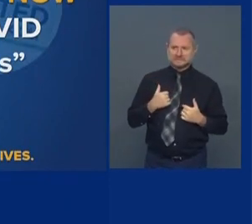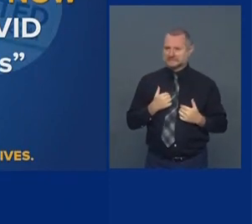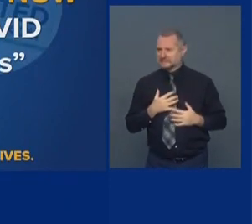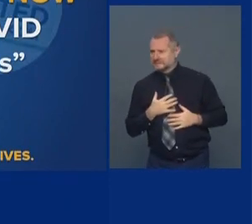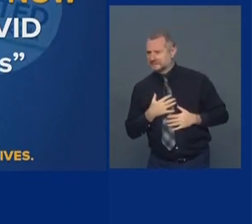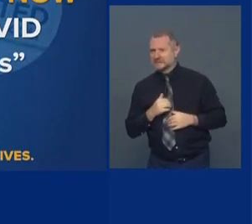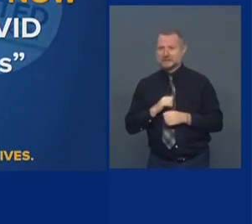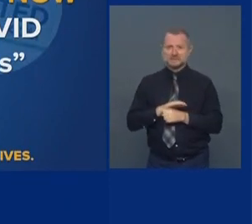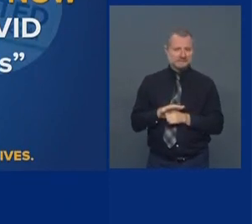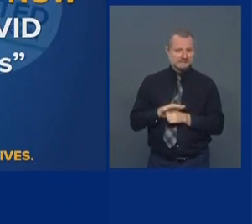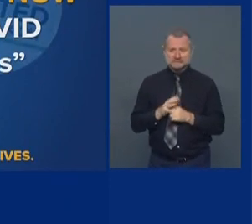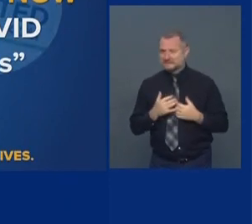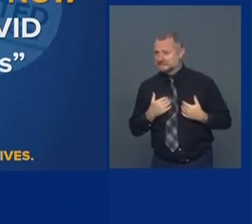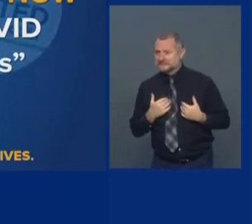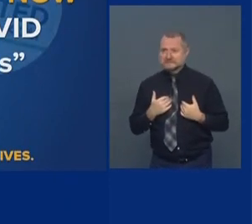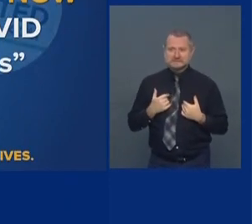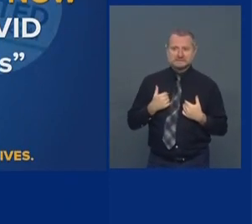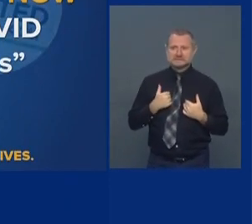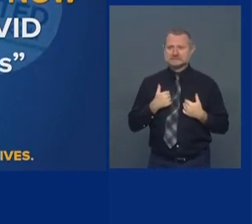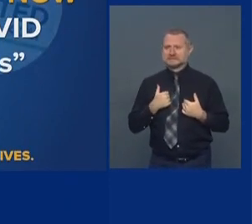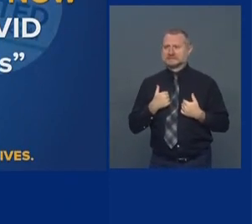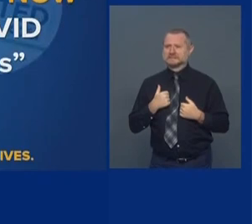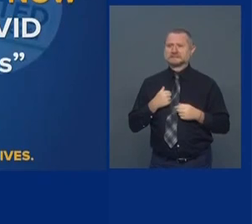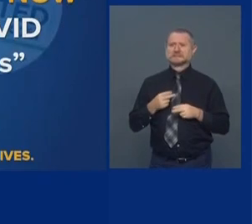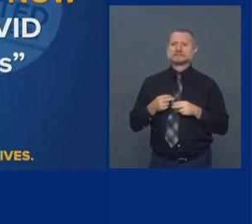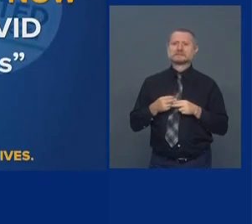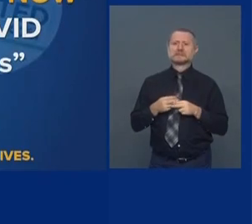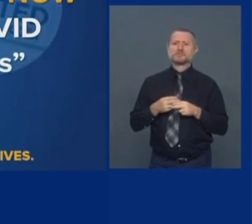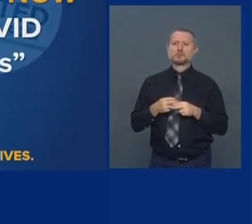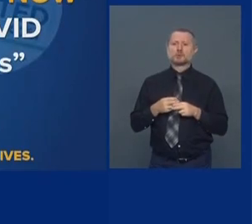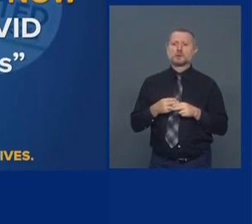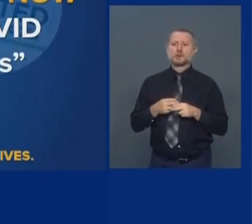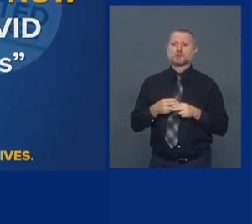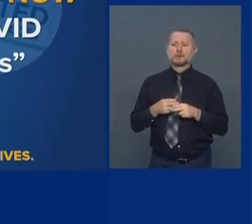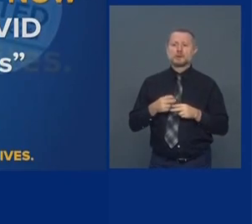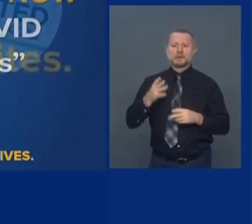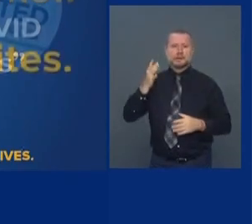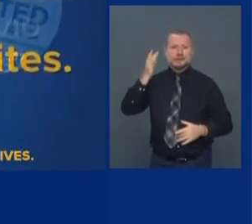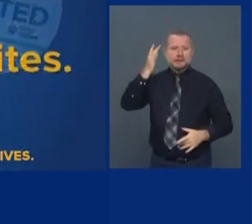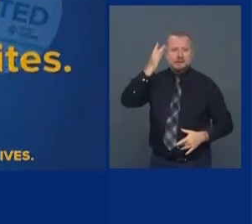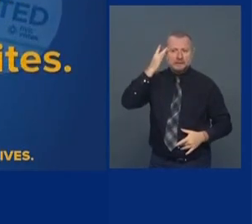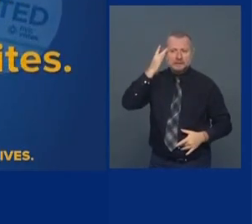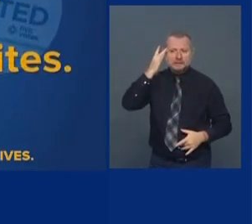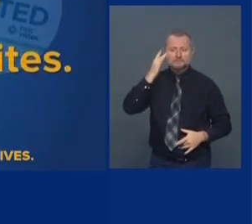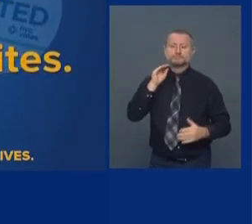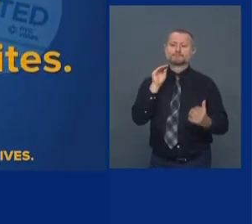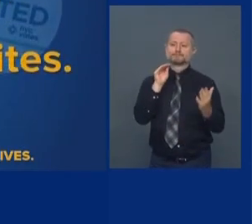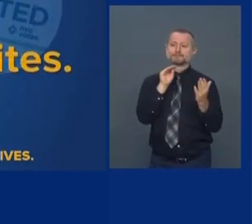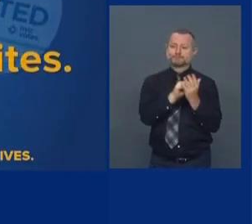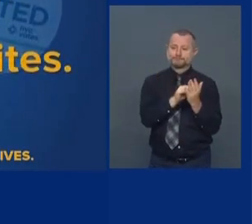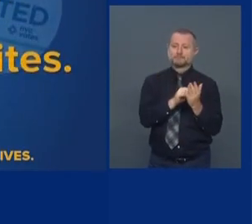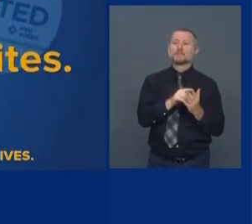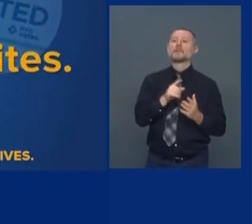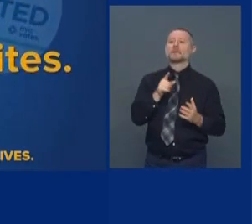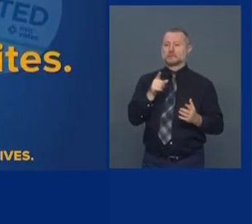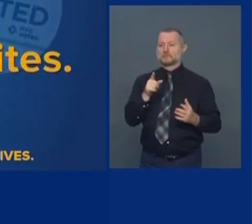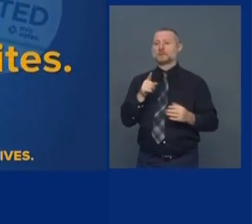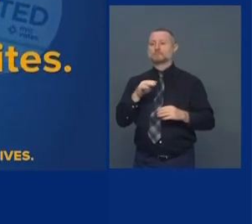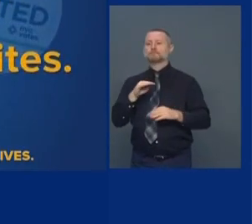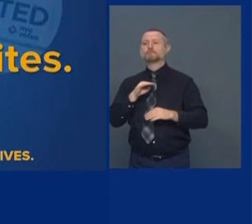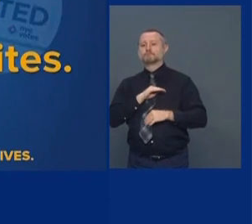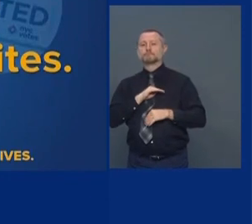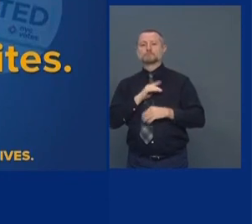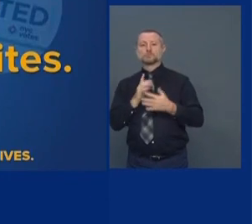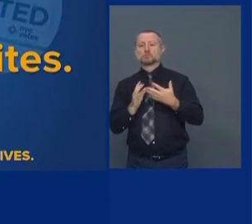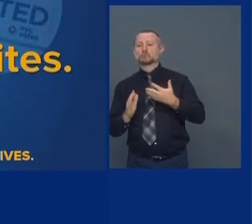illness, which is what makes you eligible for absentee voting. You can